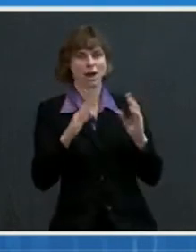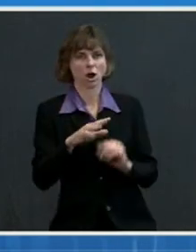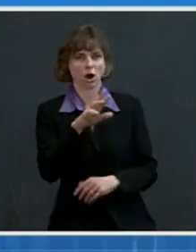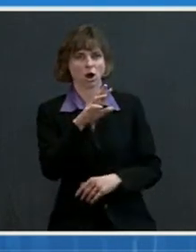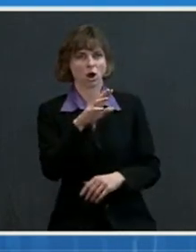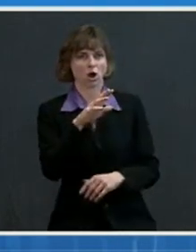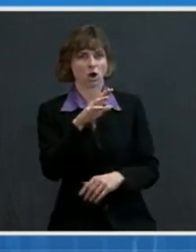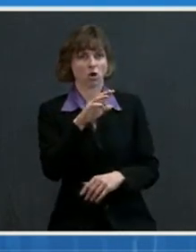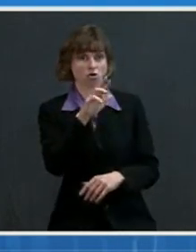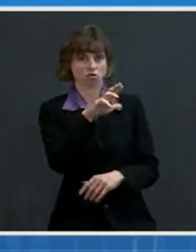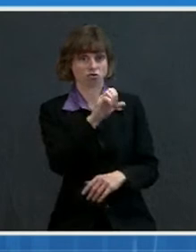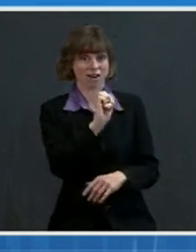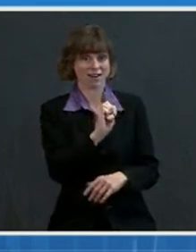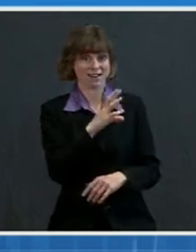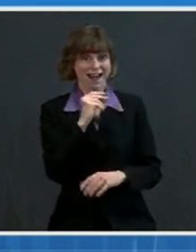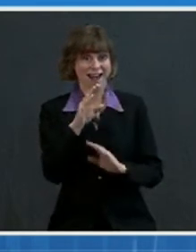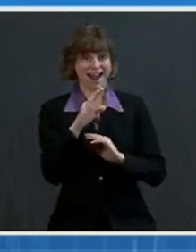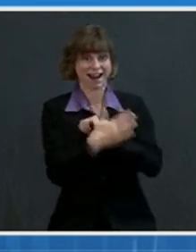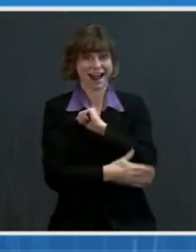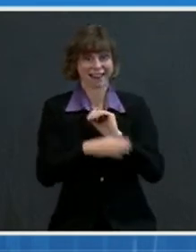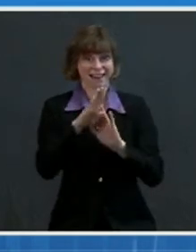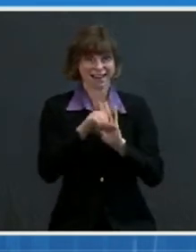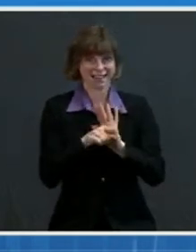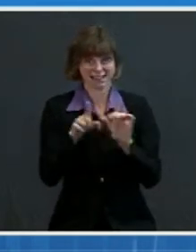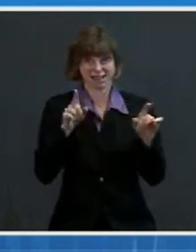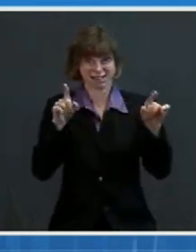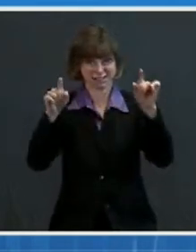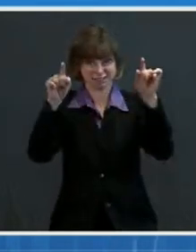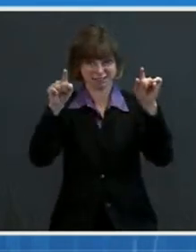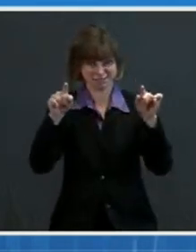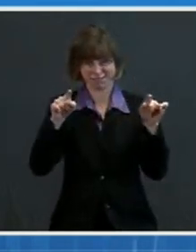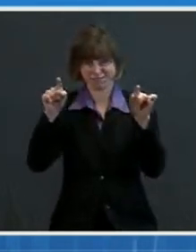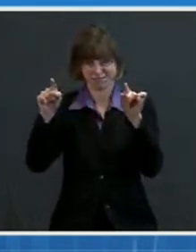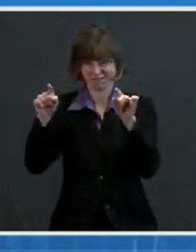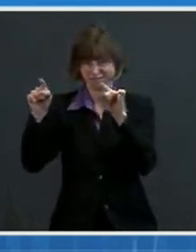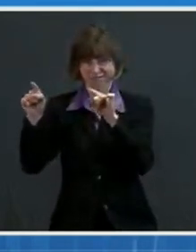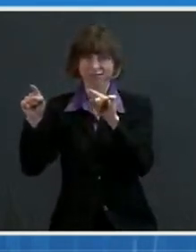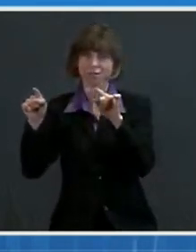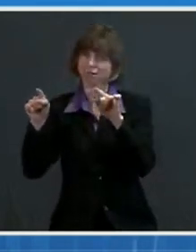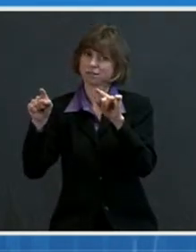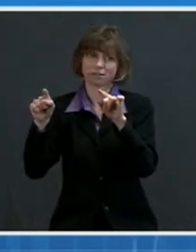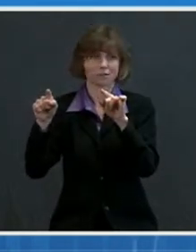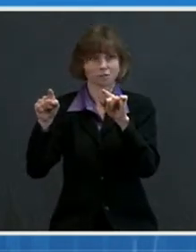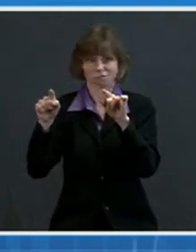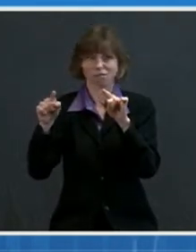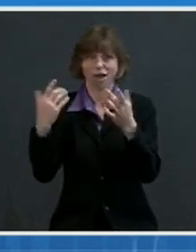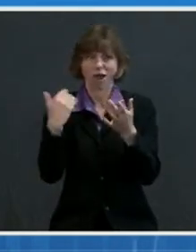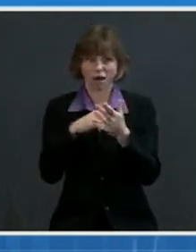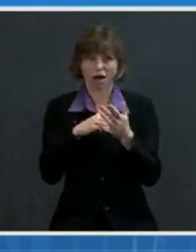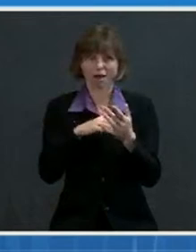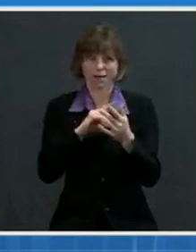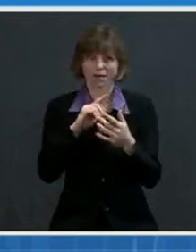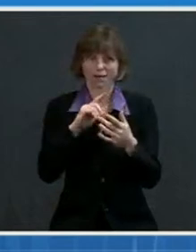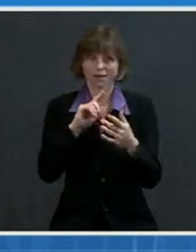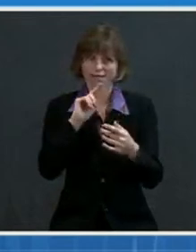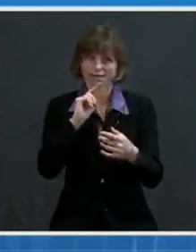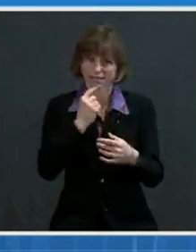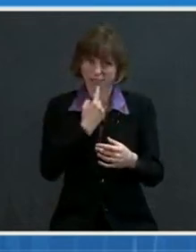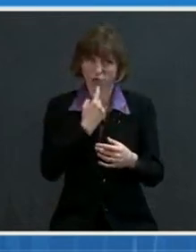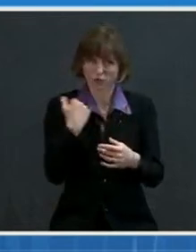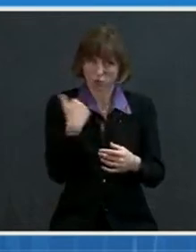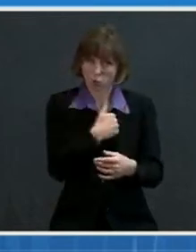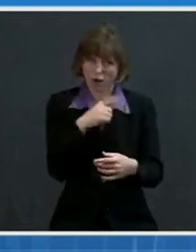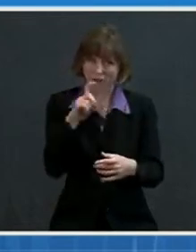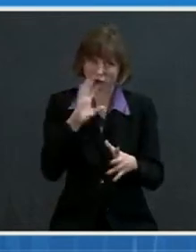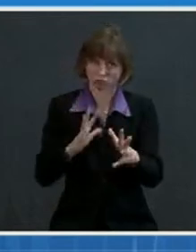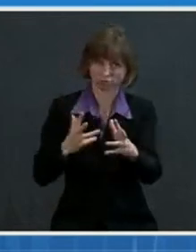ethnicity of those same individuals. Again, we have critical ground that we must make up, but we cannot get discouraged or